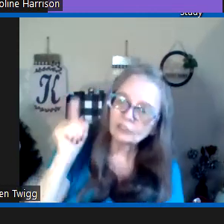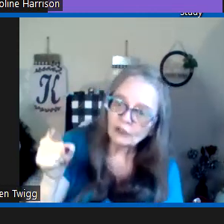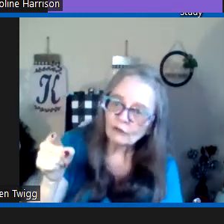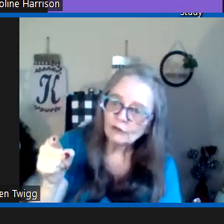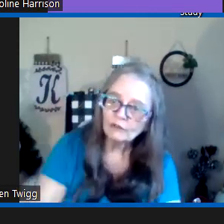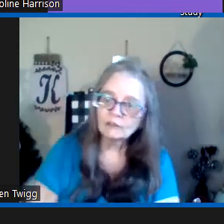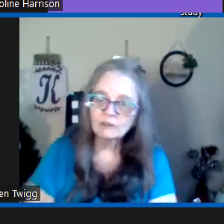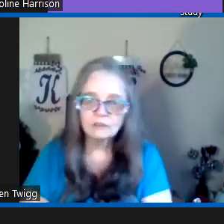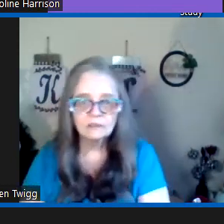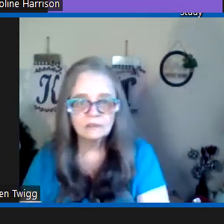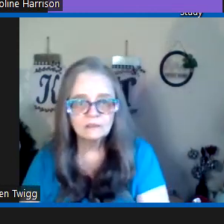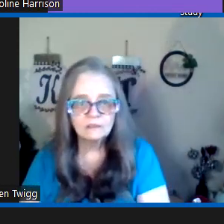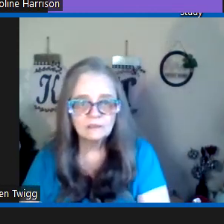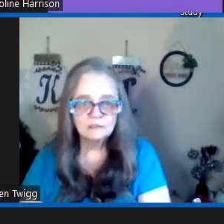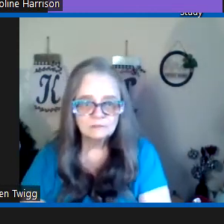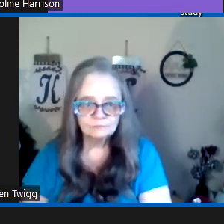to go